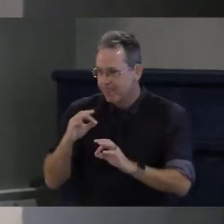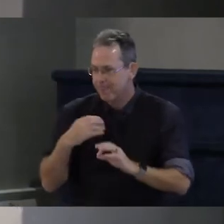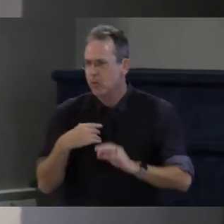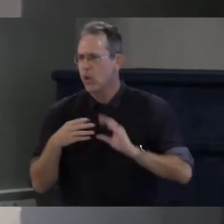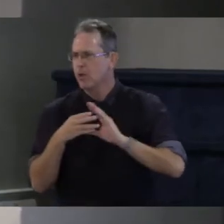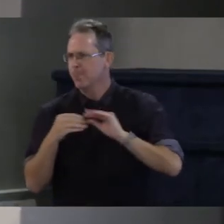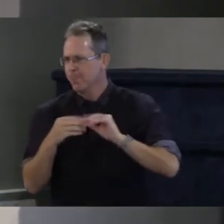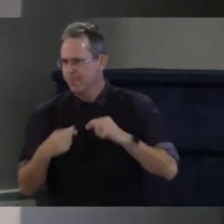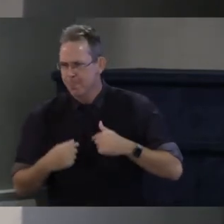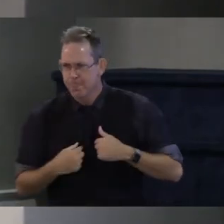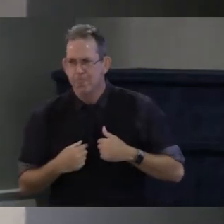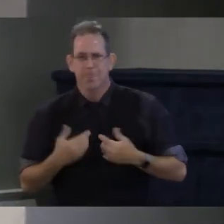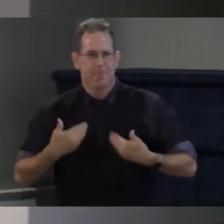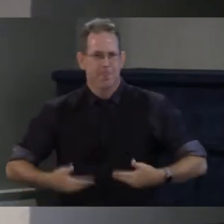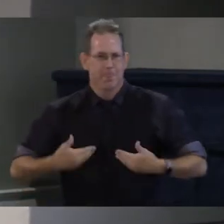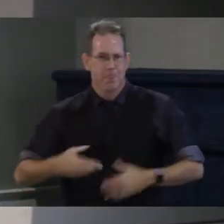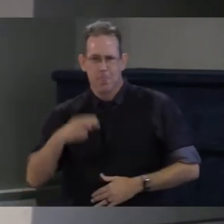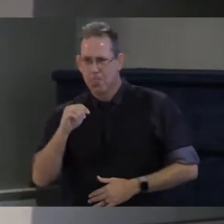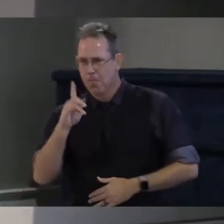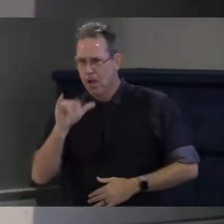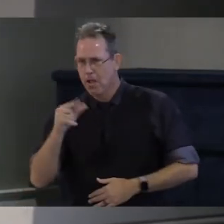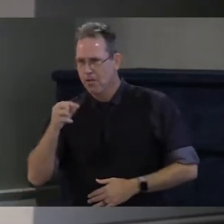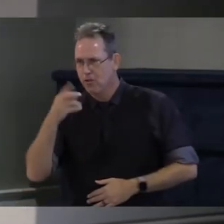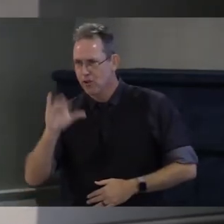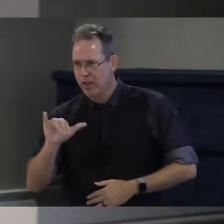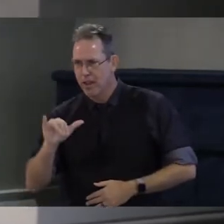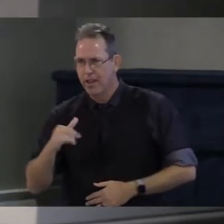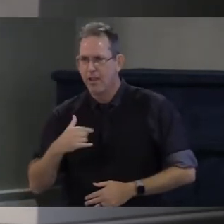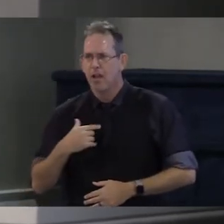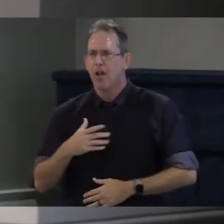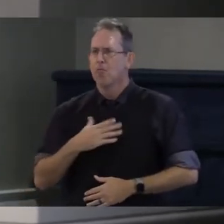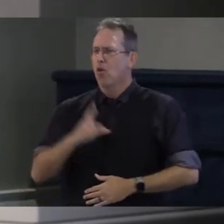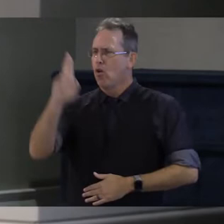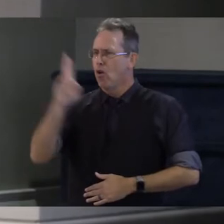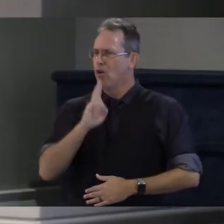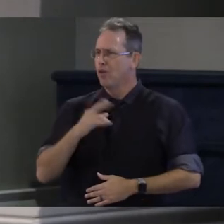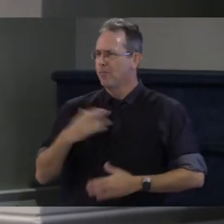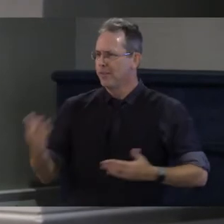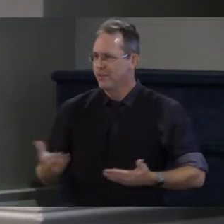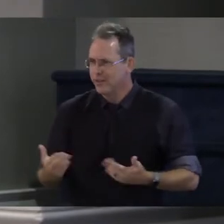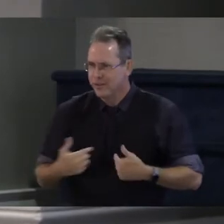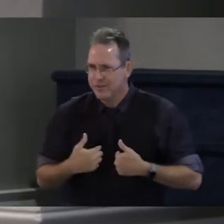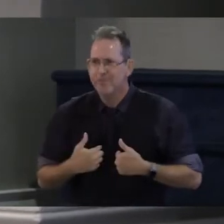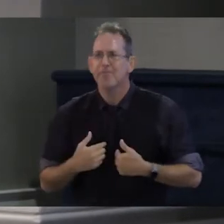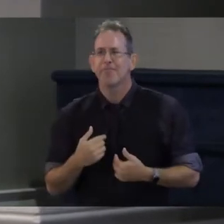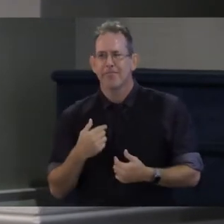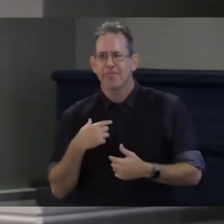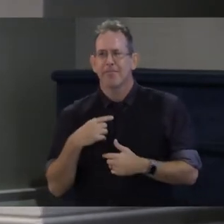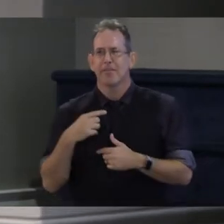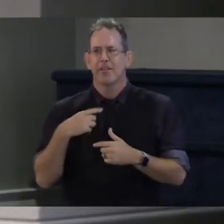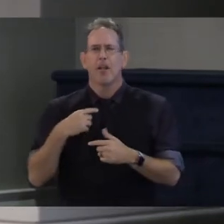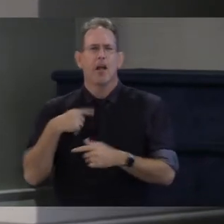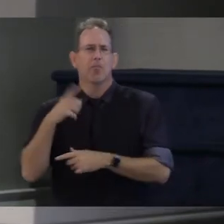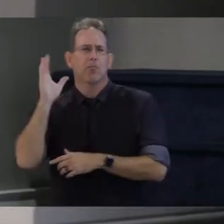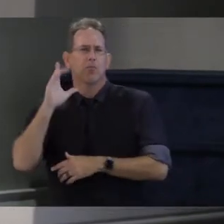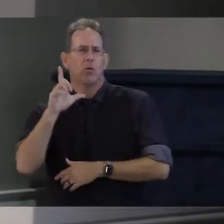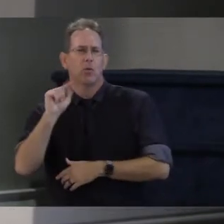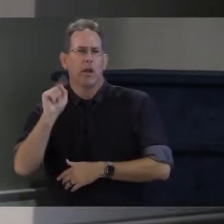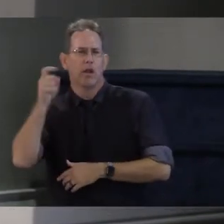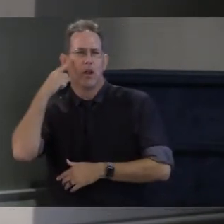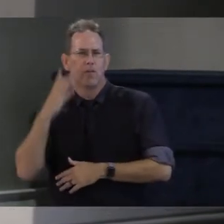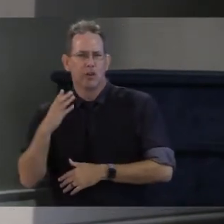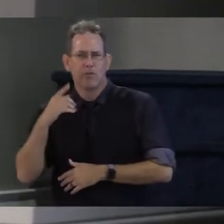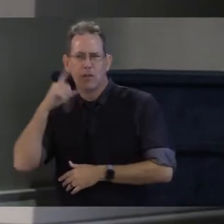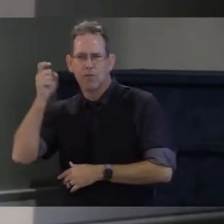name is Molly Gray I'm deeply honored to serve as Vermont's 82nd lieutenant governor I grew up on a farm in Orange County Vermont I'm a